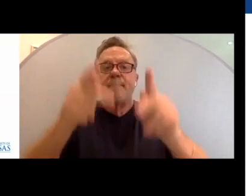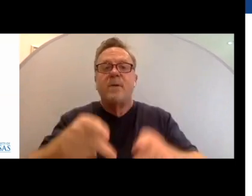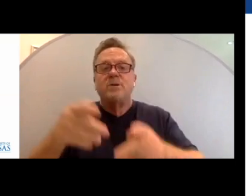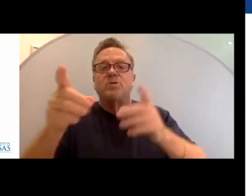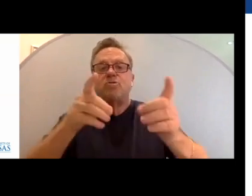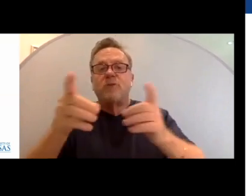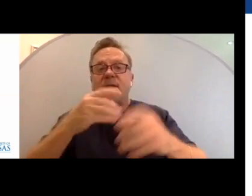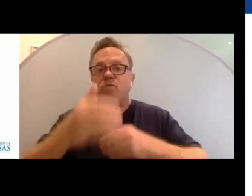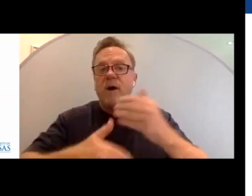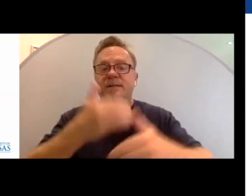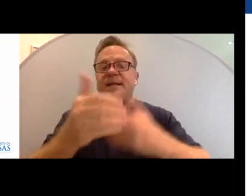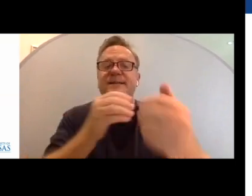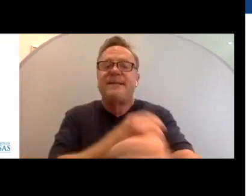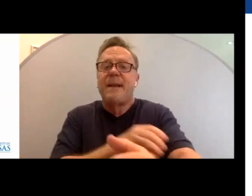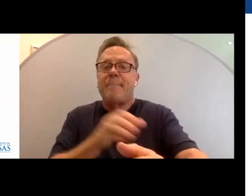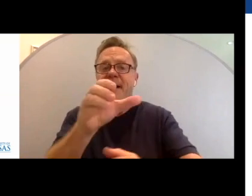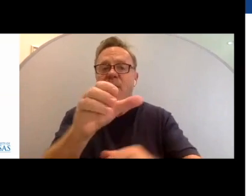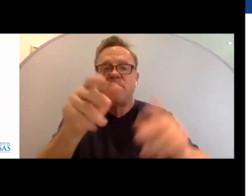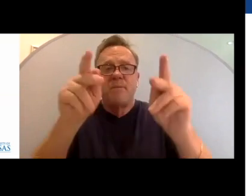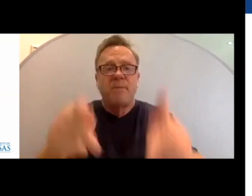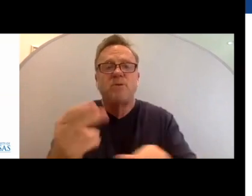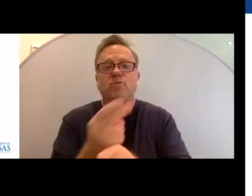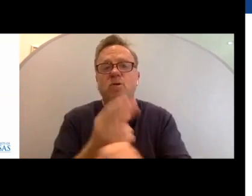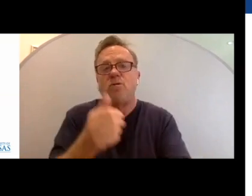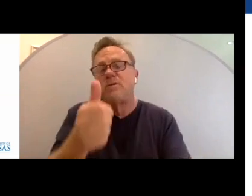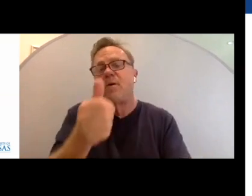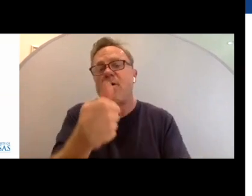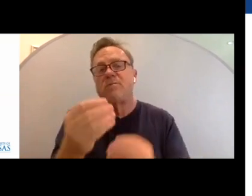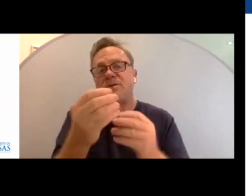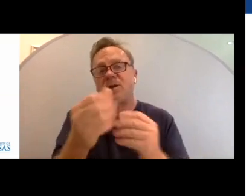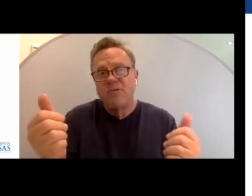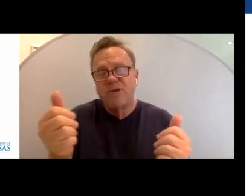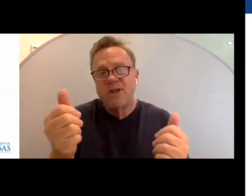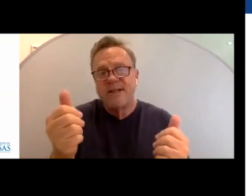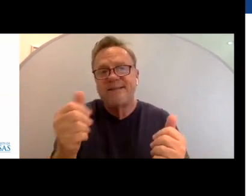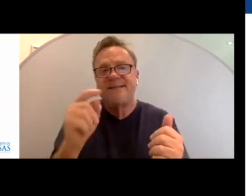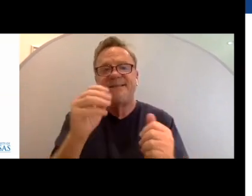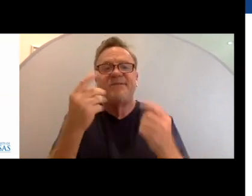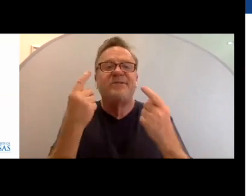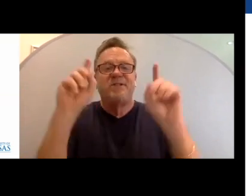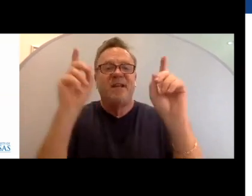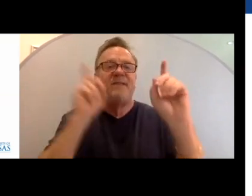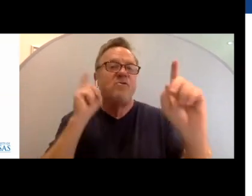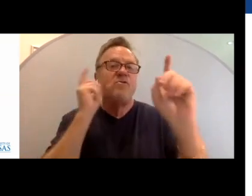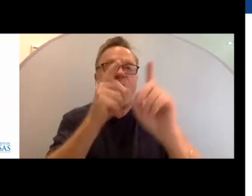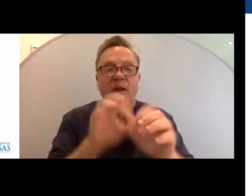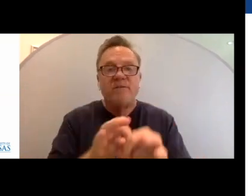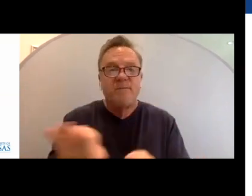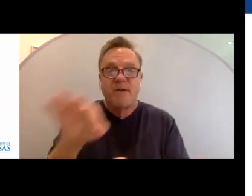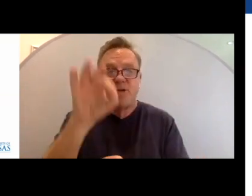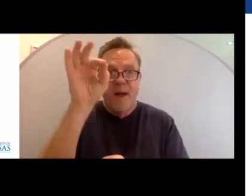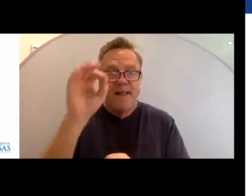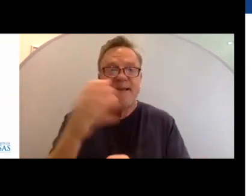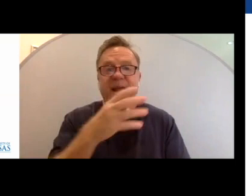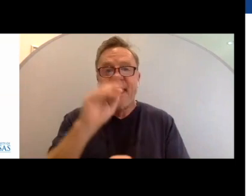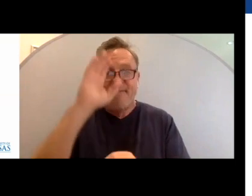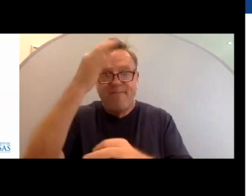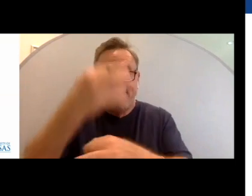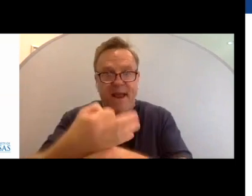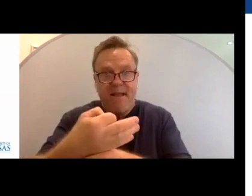empowers the individual to use their own solutions to achieve the goal of spirituality and faith.